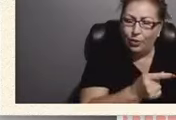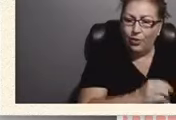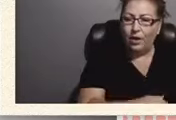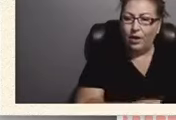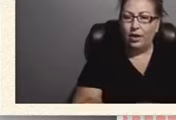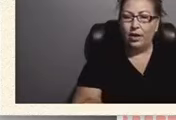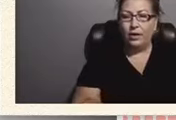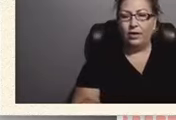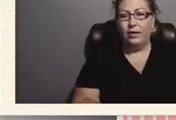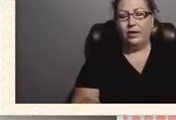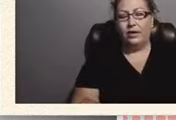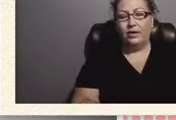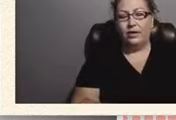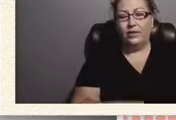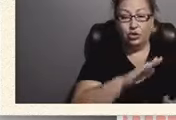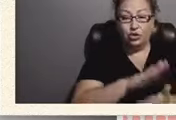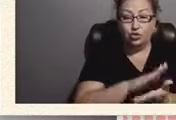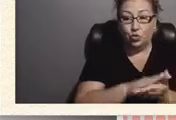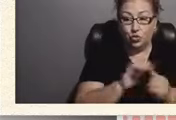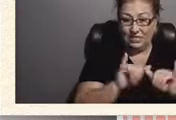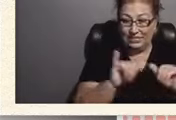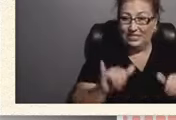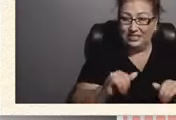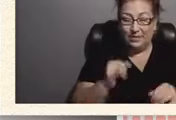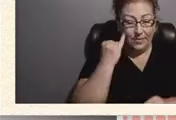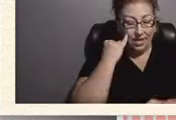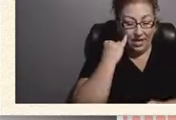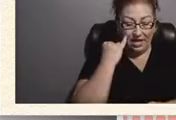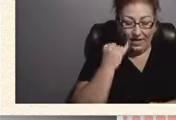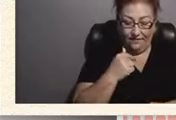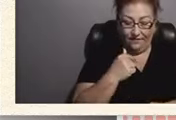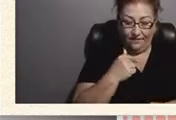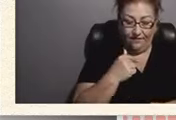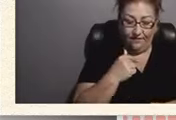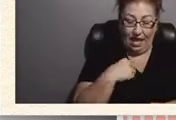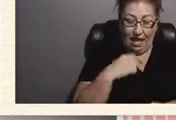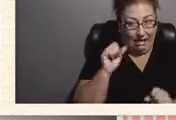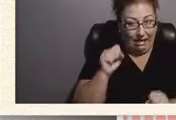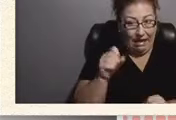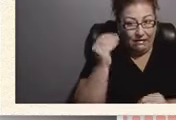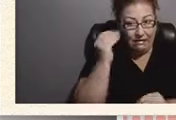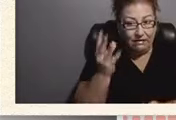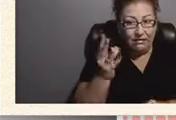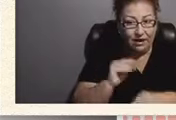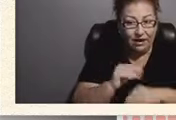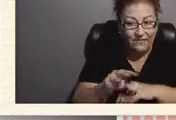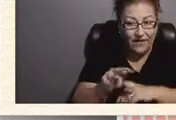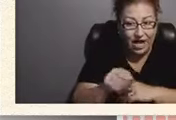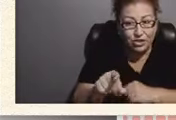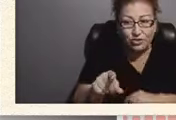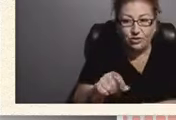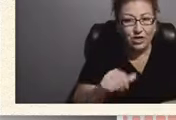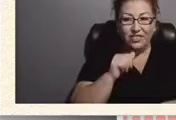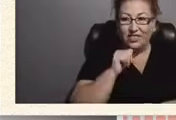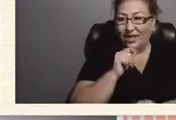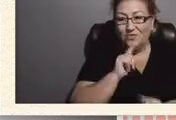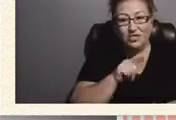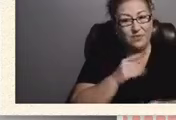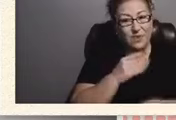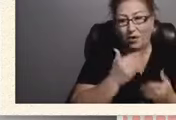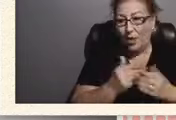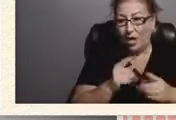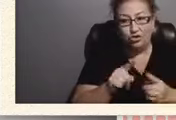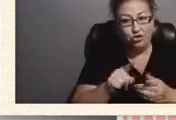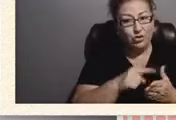The school system, if I may advise, they don't respond well to criticism. But